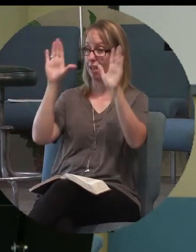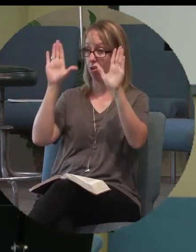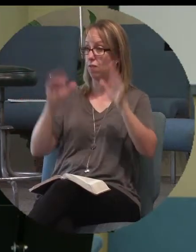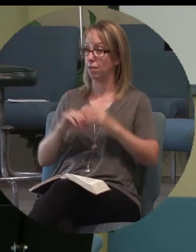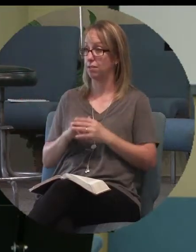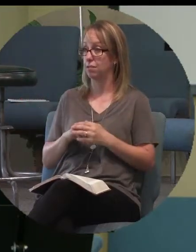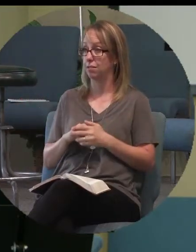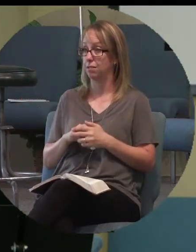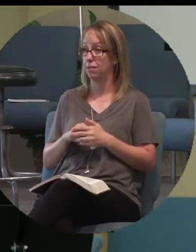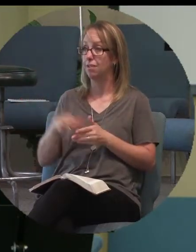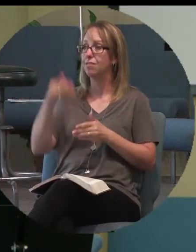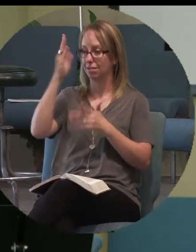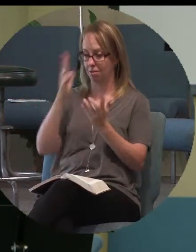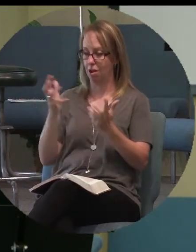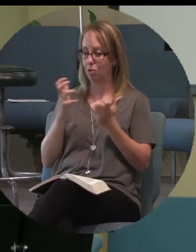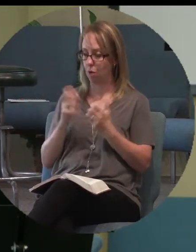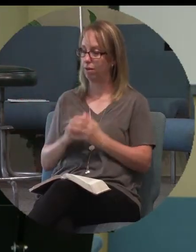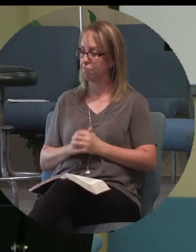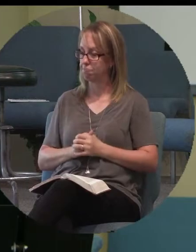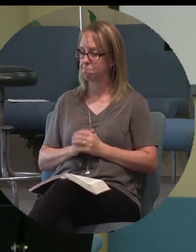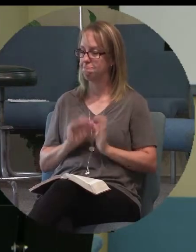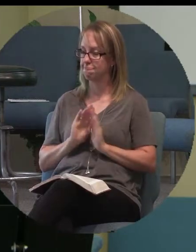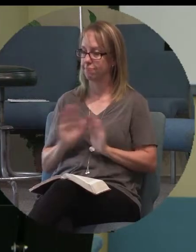that God desired and God demanded.